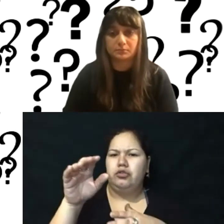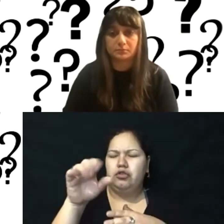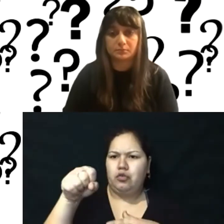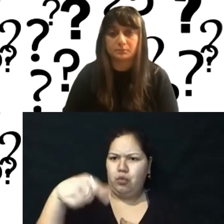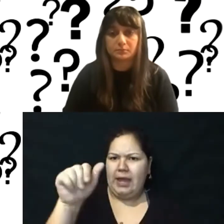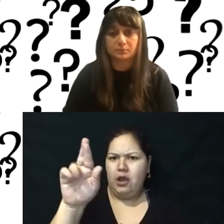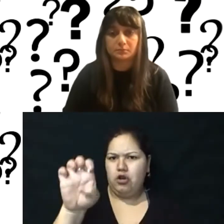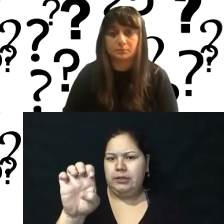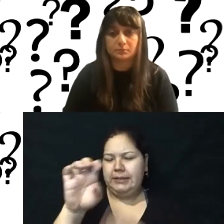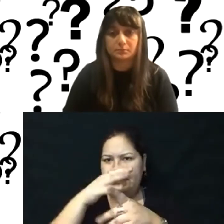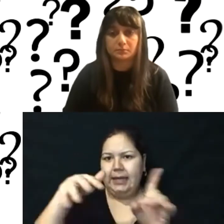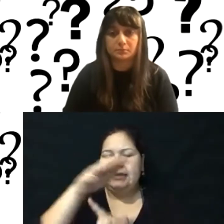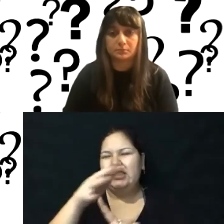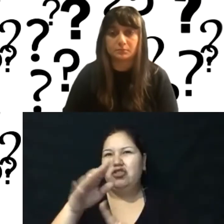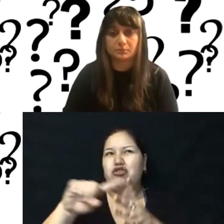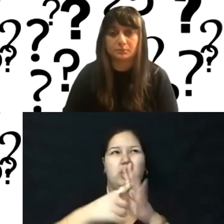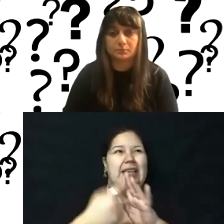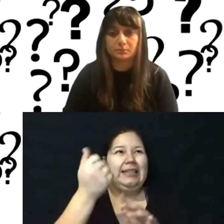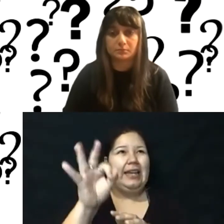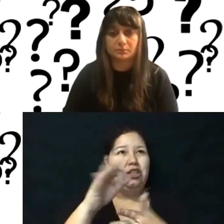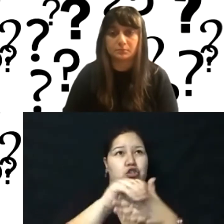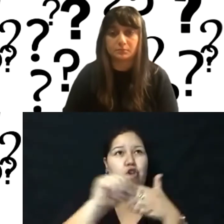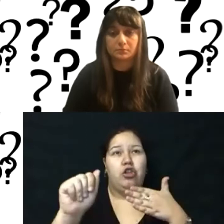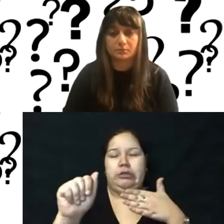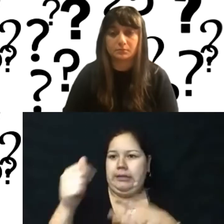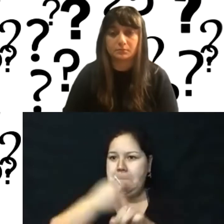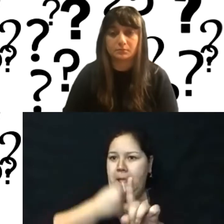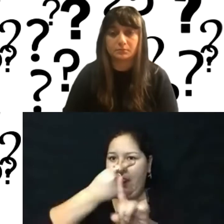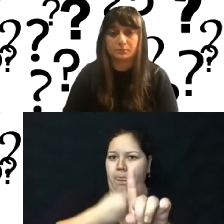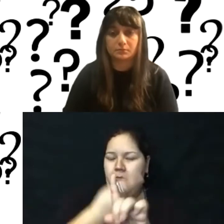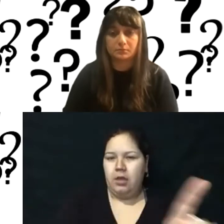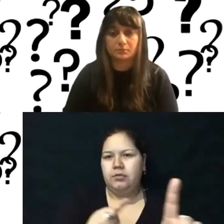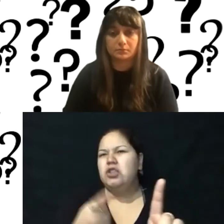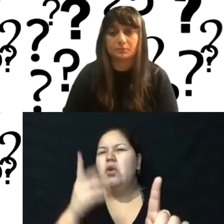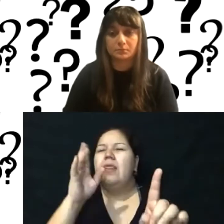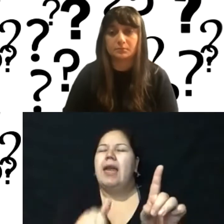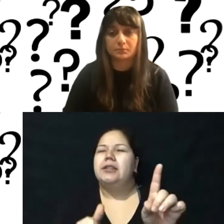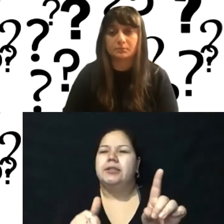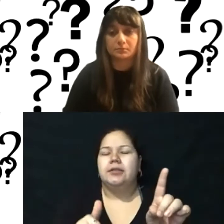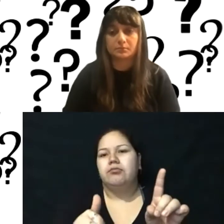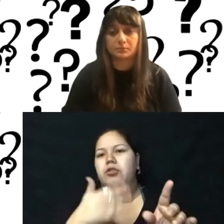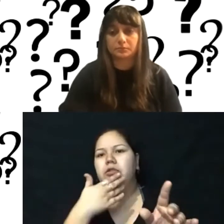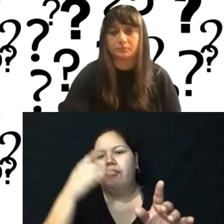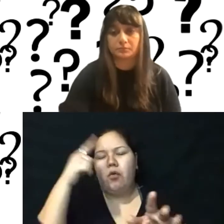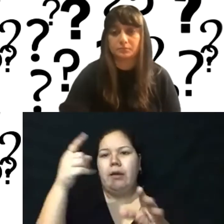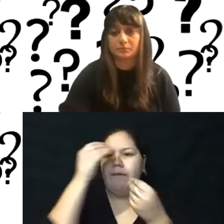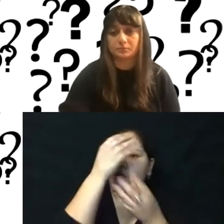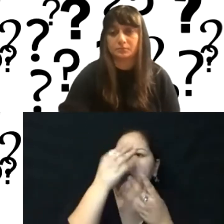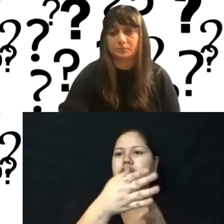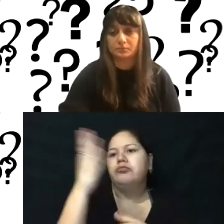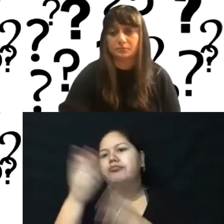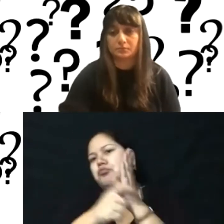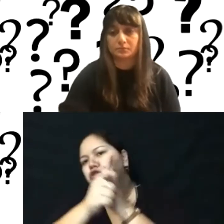that just need a basic, and I would kind of label this as sort of informational slash brochure, where, uh, maybe some basic